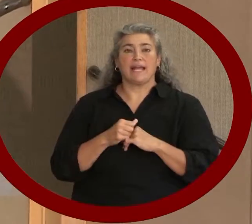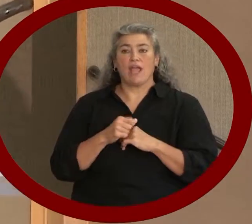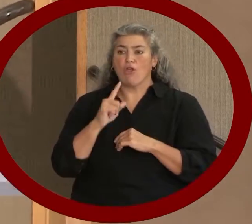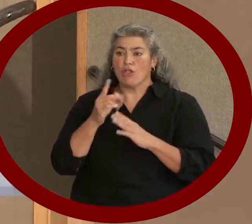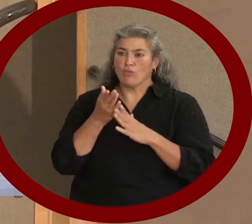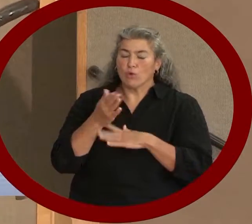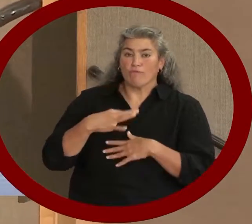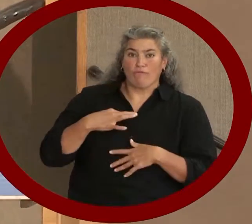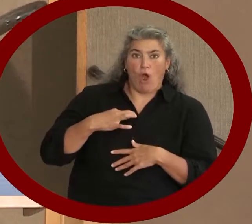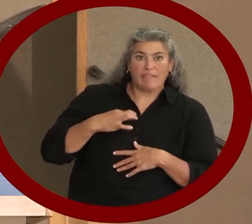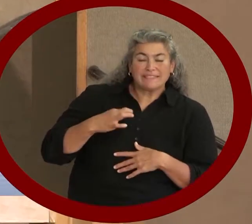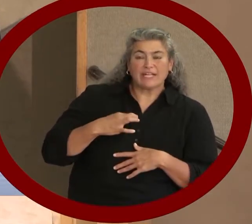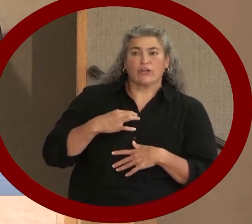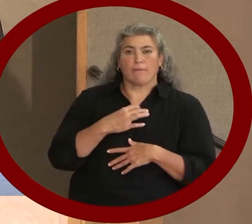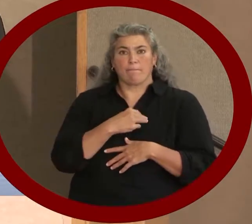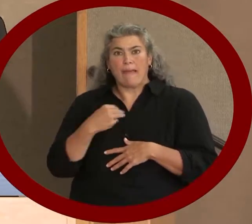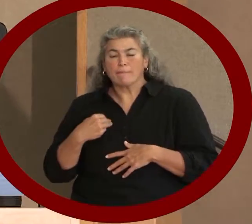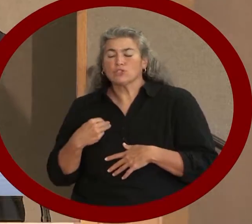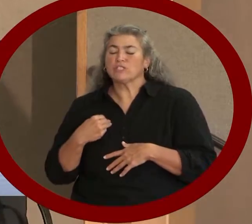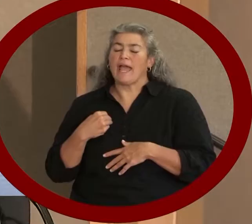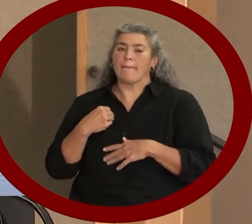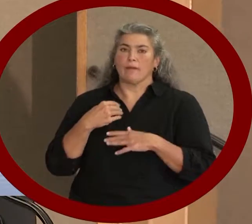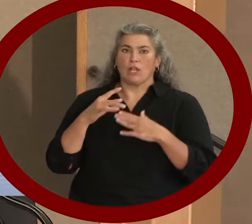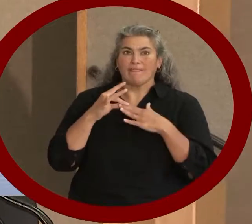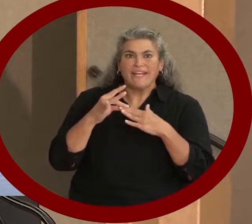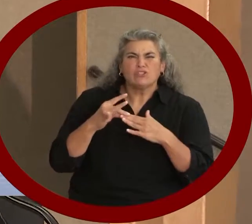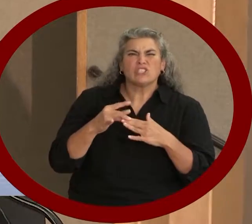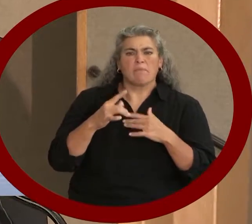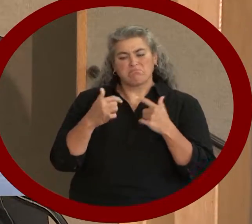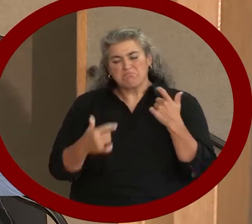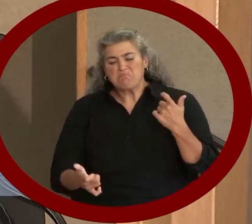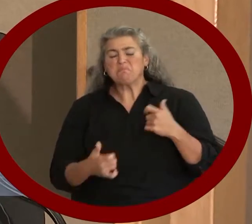organizational membership, and community leadership.